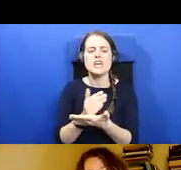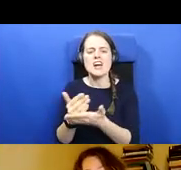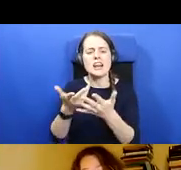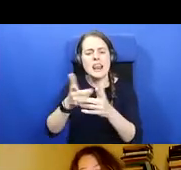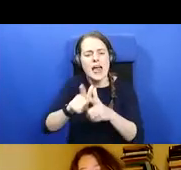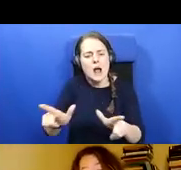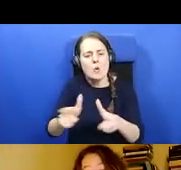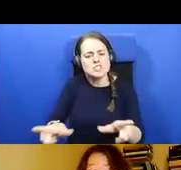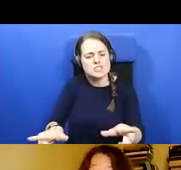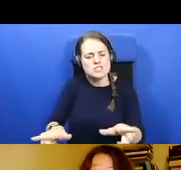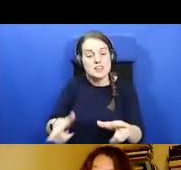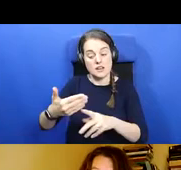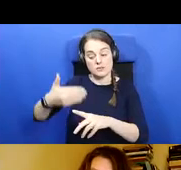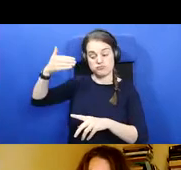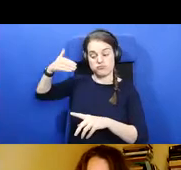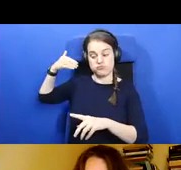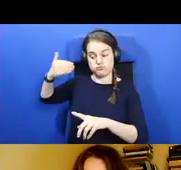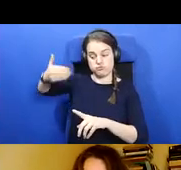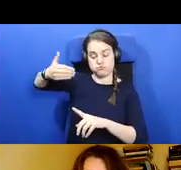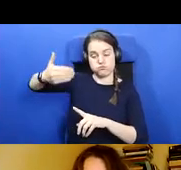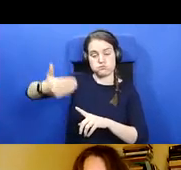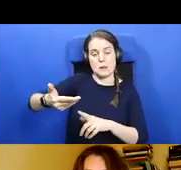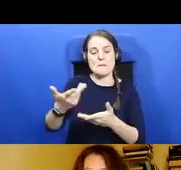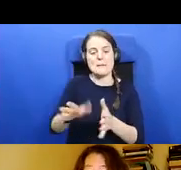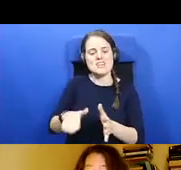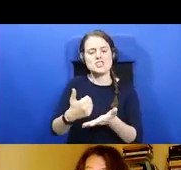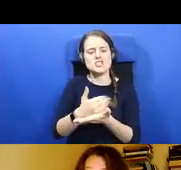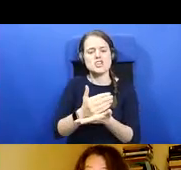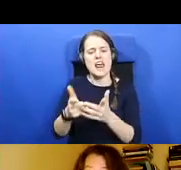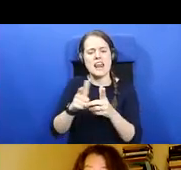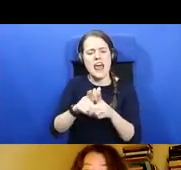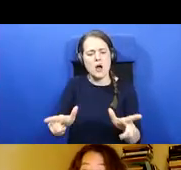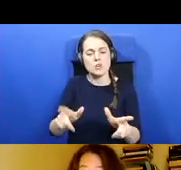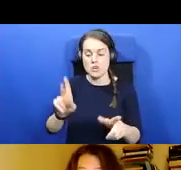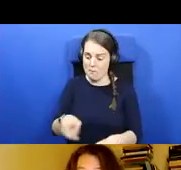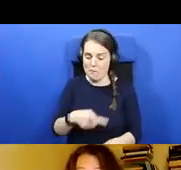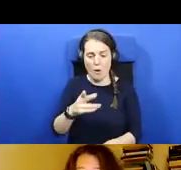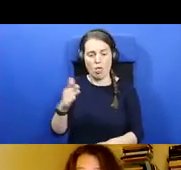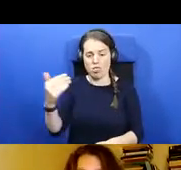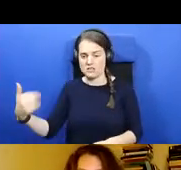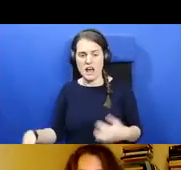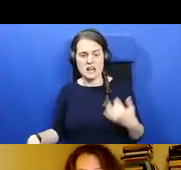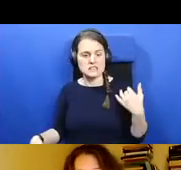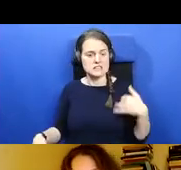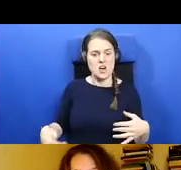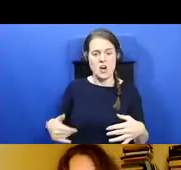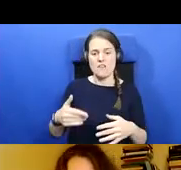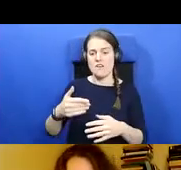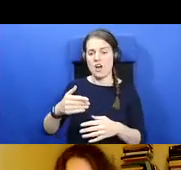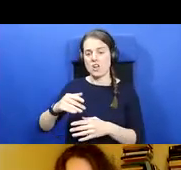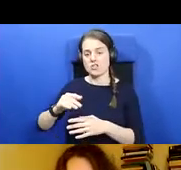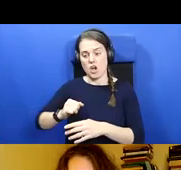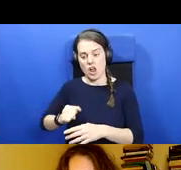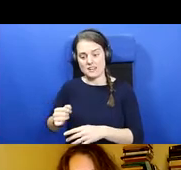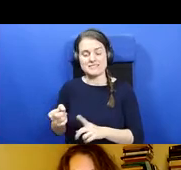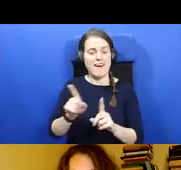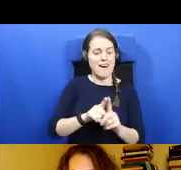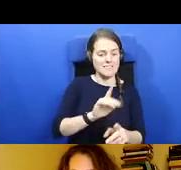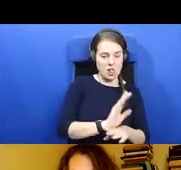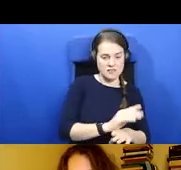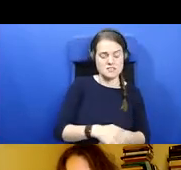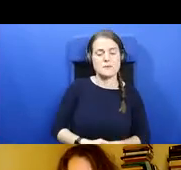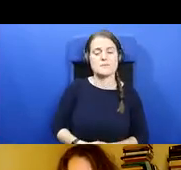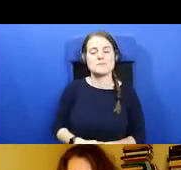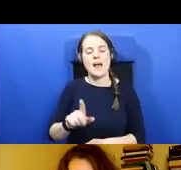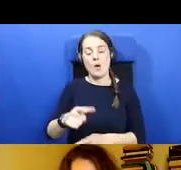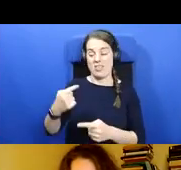shared languages on both sides of the IRC in Scotland and in Ulster. Now in the period I'm looking at, the